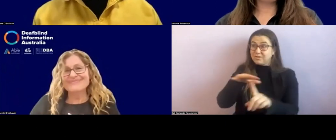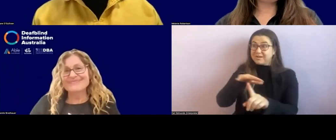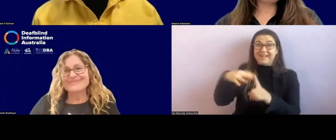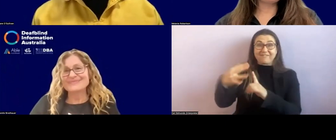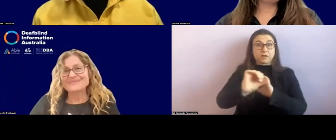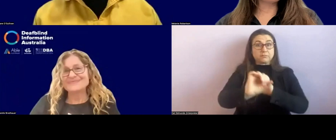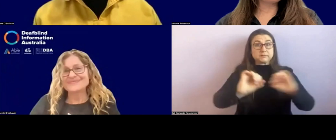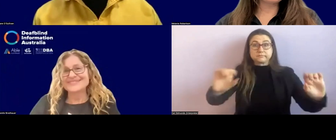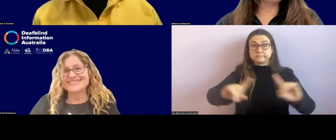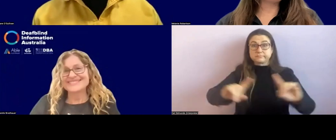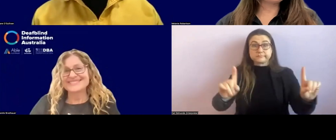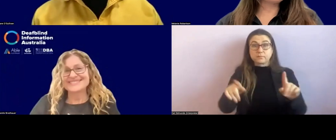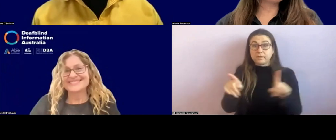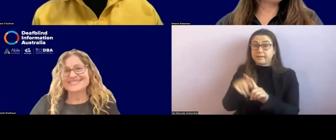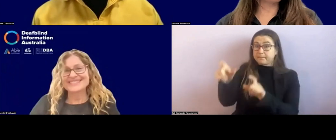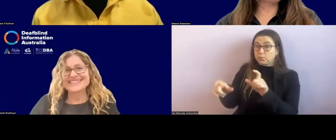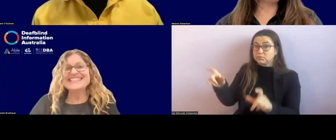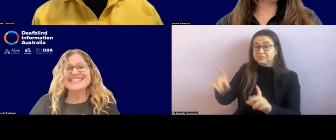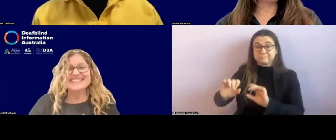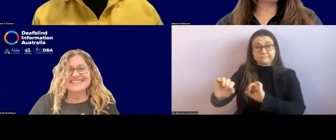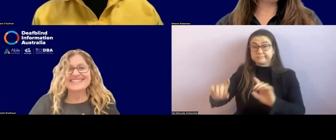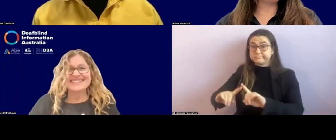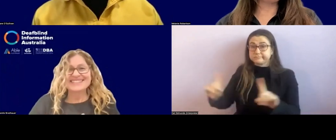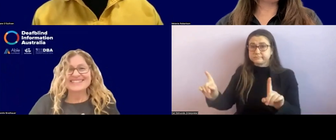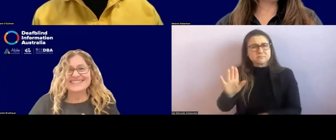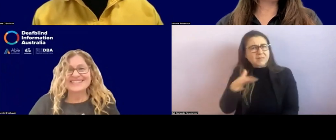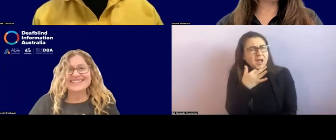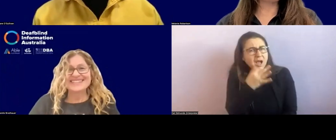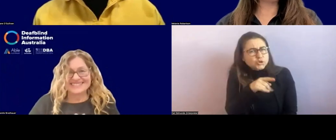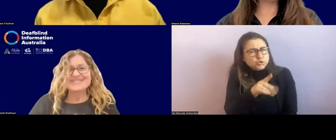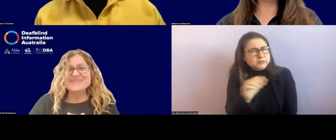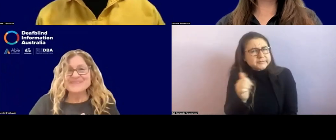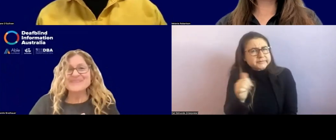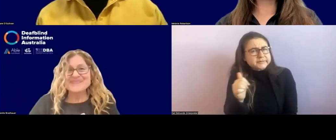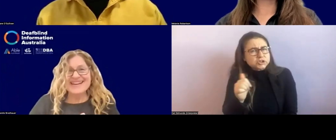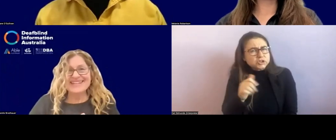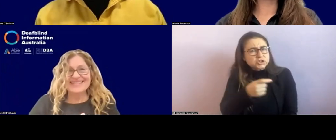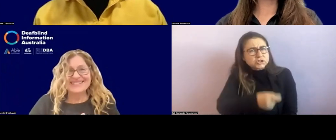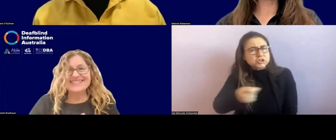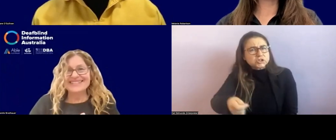Have you ever done cane training for someone in a wheelchair? Are there options for that?